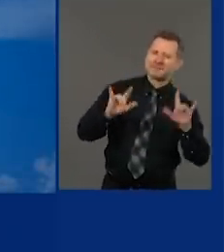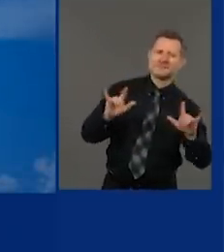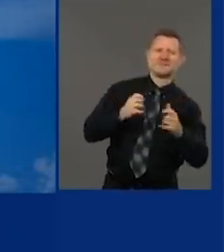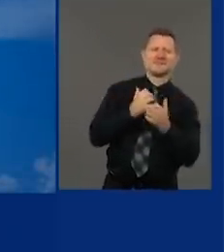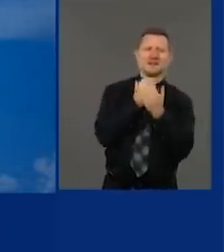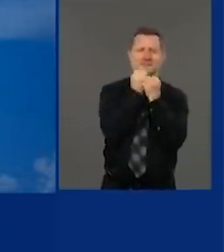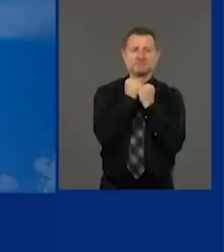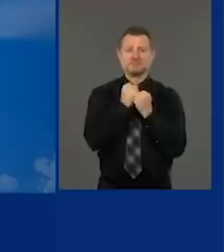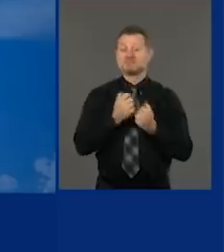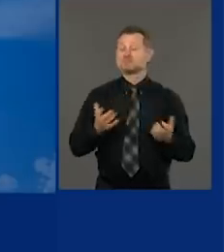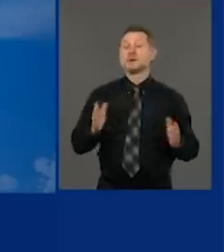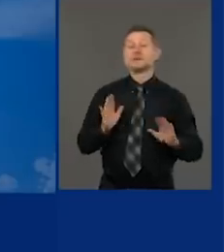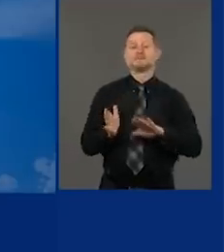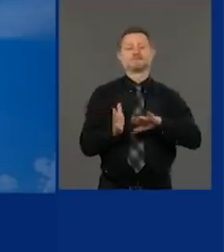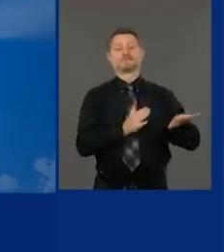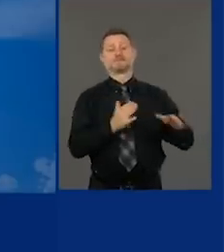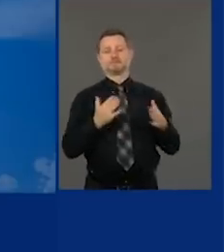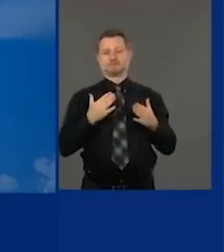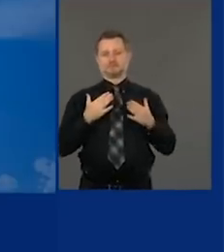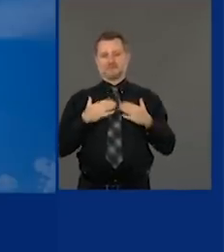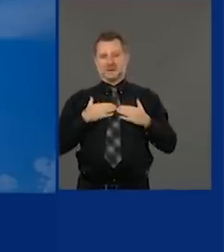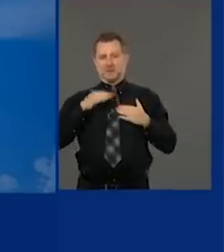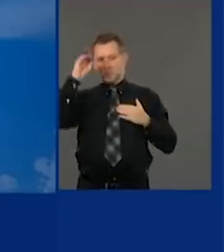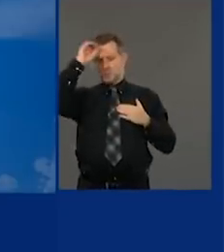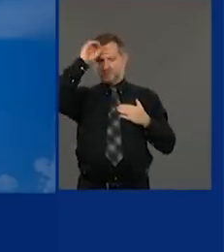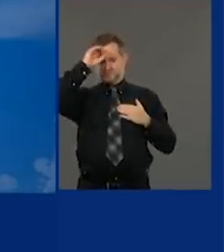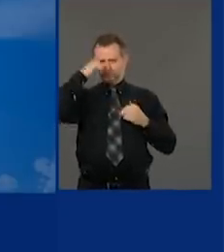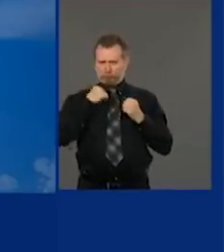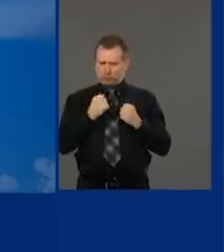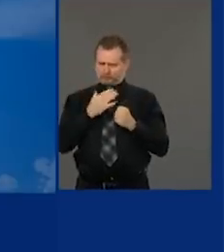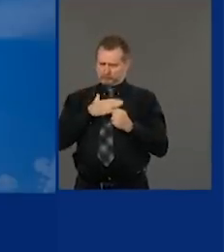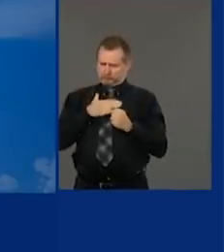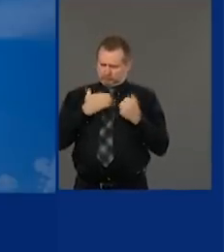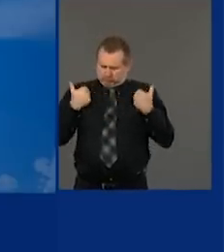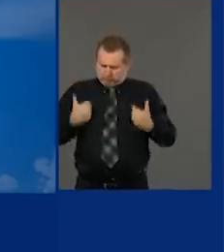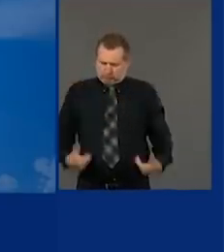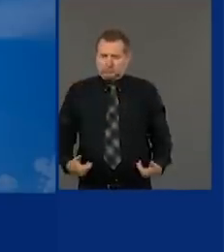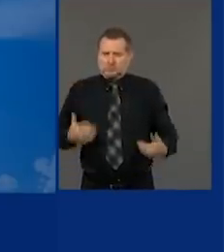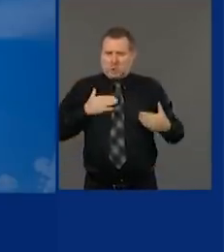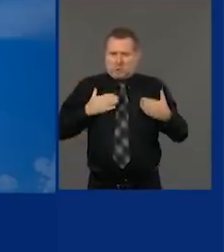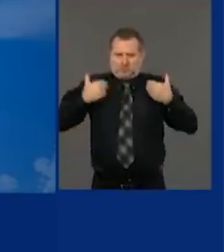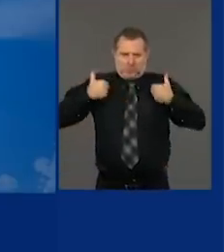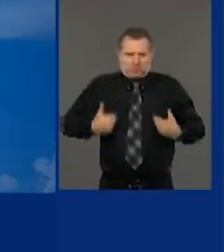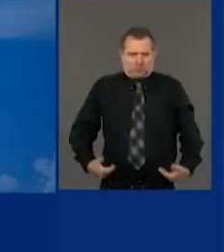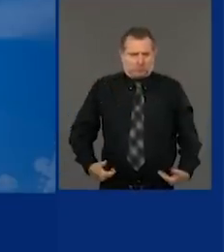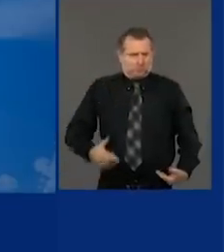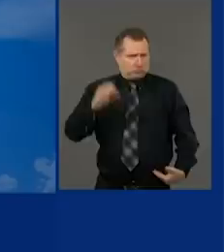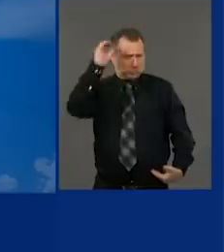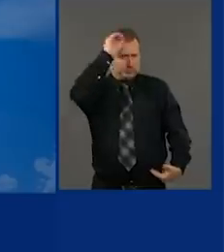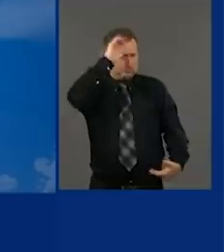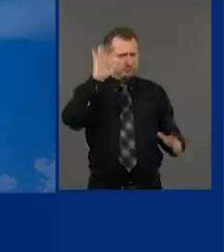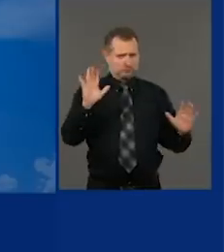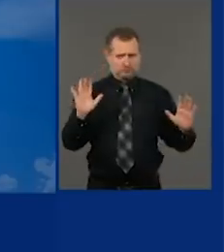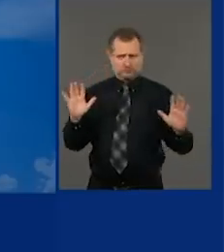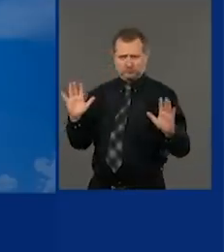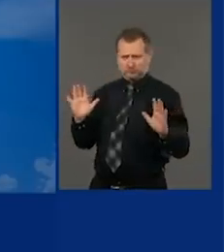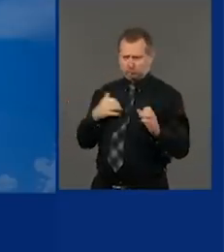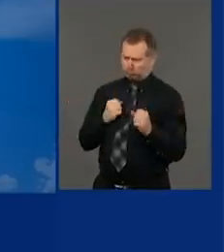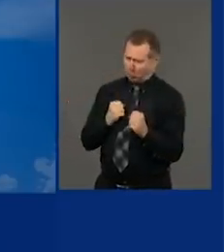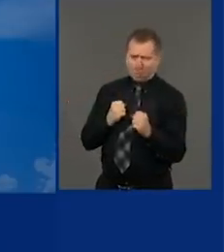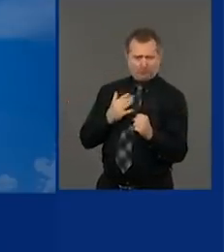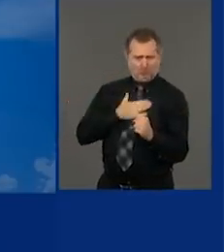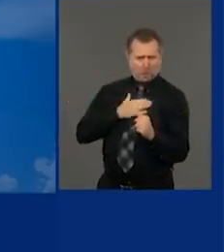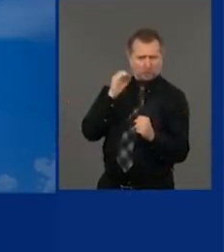I now want to give you an opinion. In this case, it's a very personal opinion. Personal opinion, but very personal. It's personal.